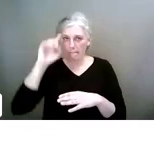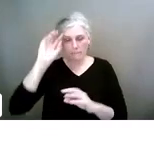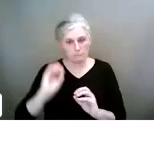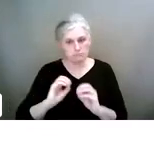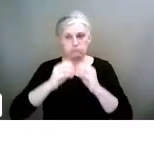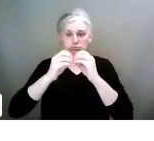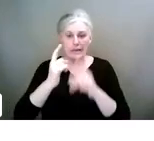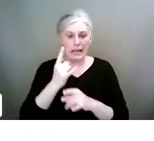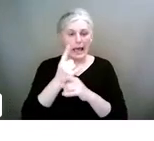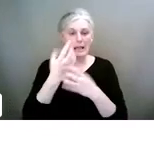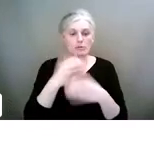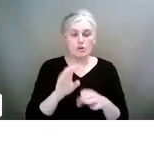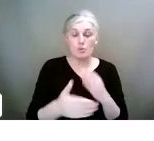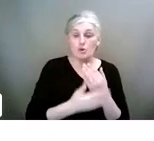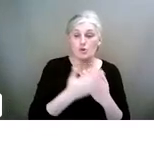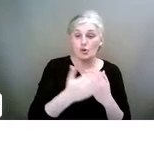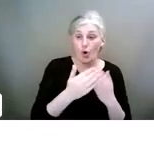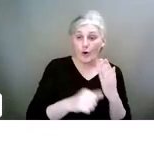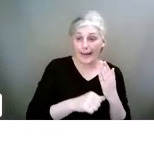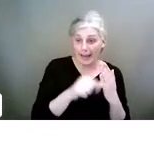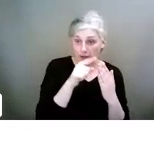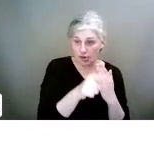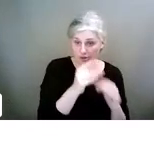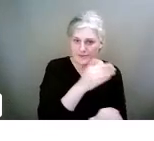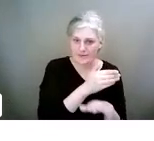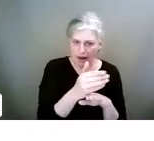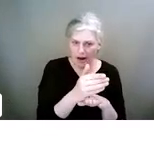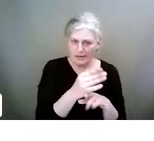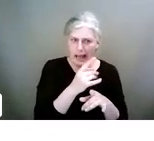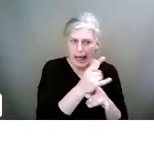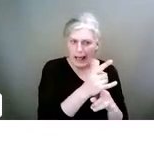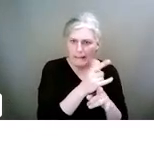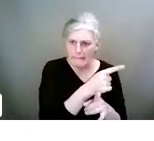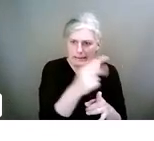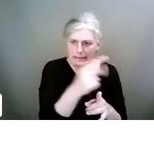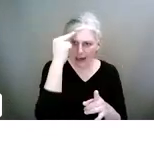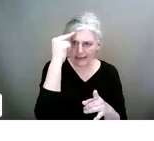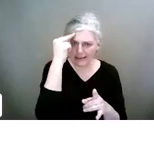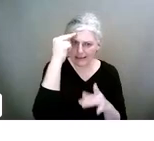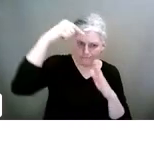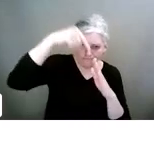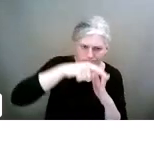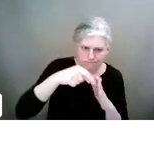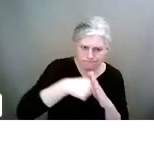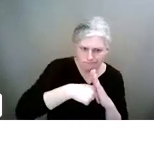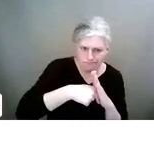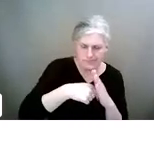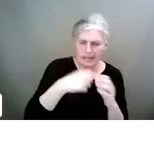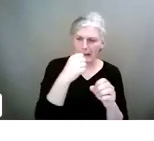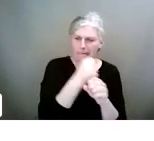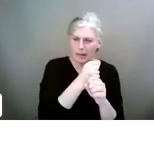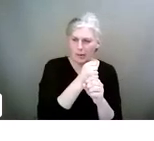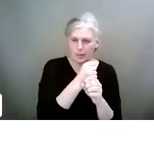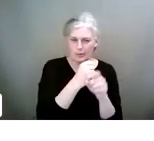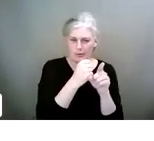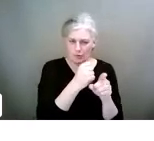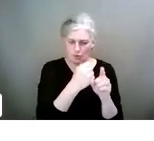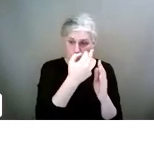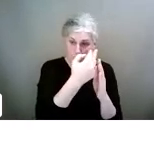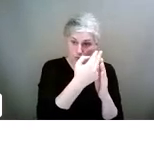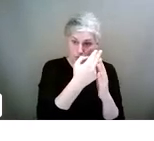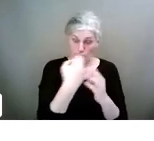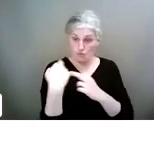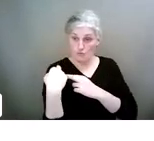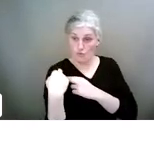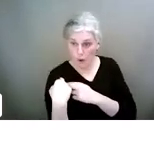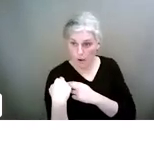from a young age really start helping them understand about the role of